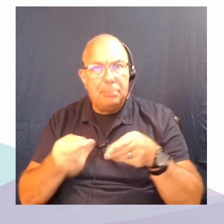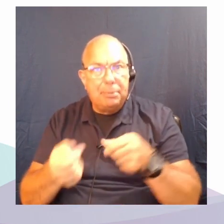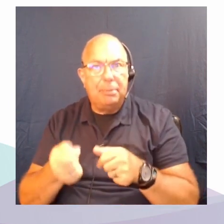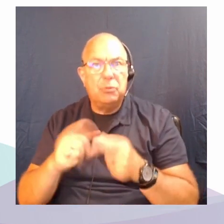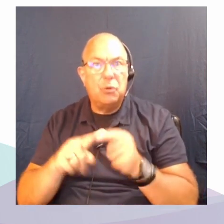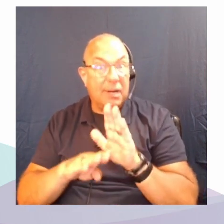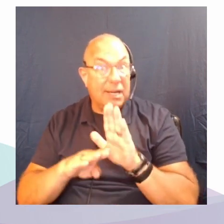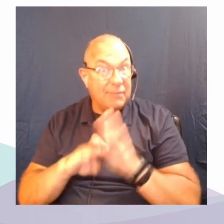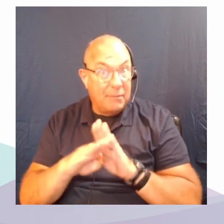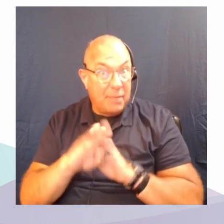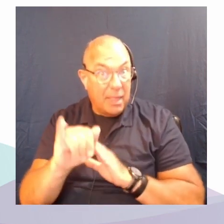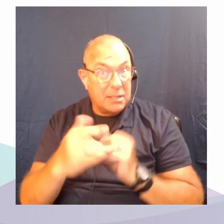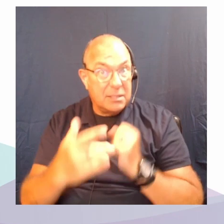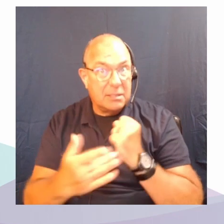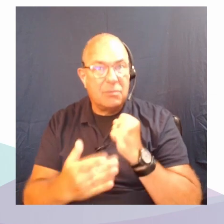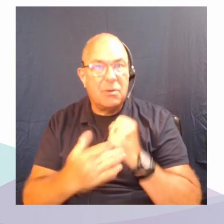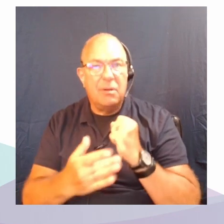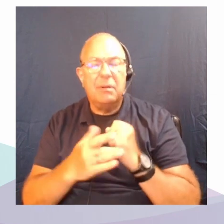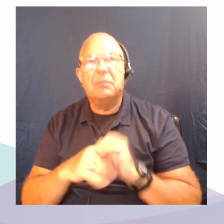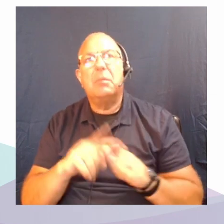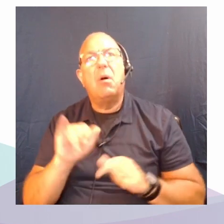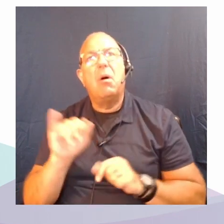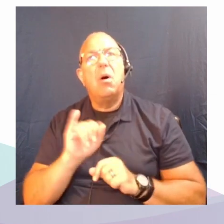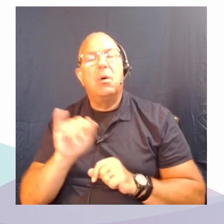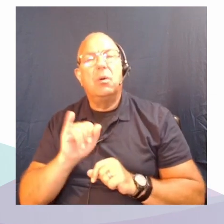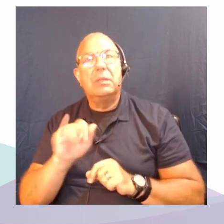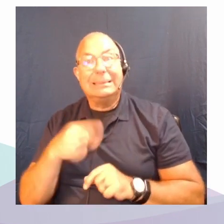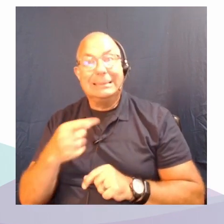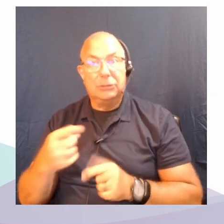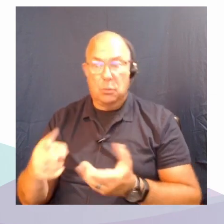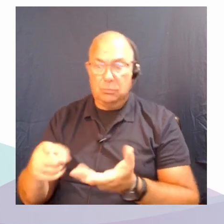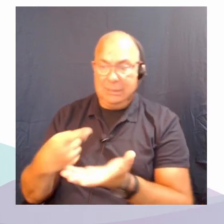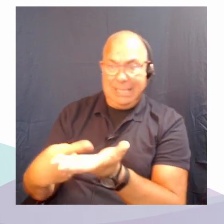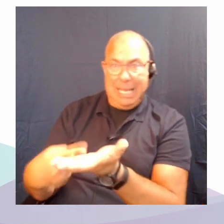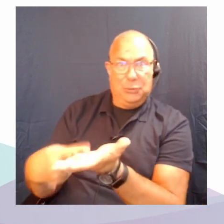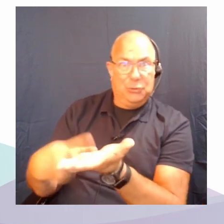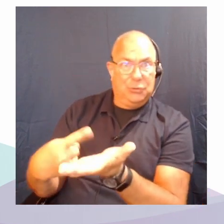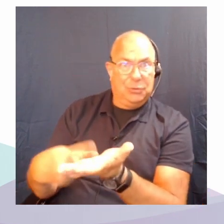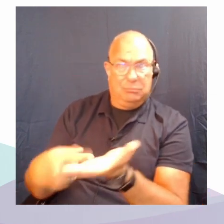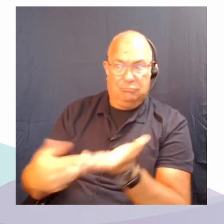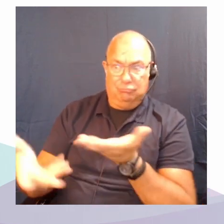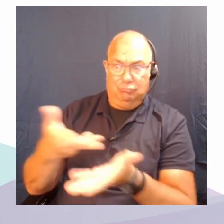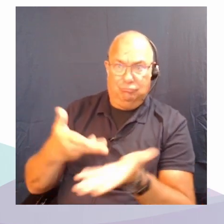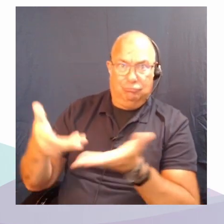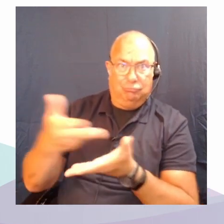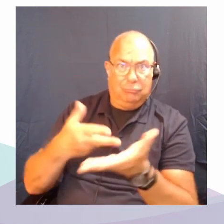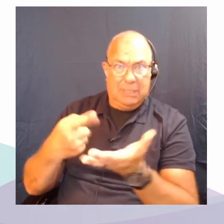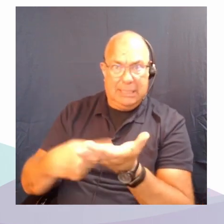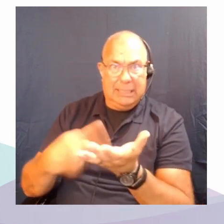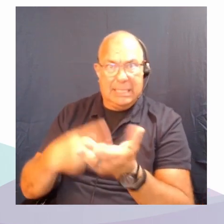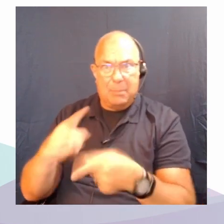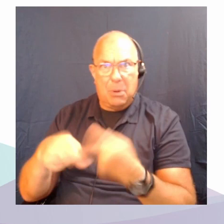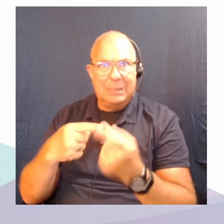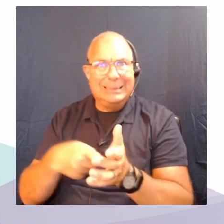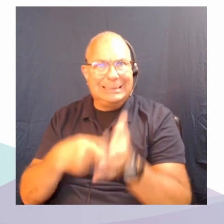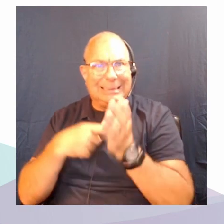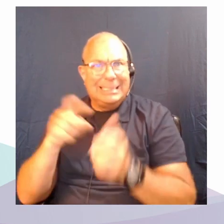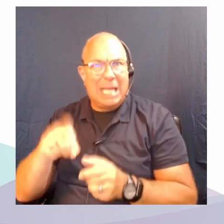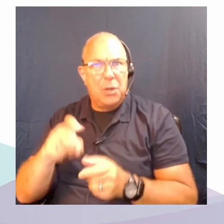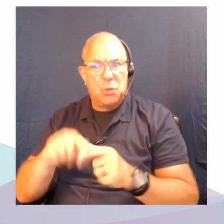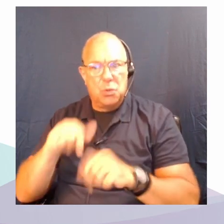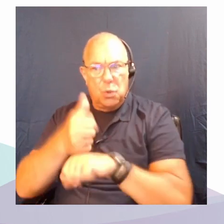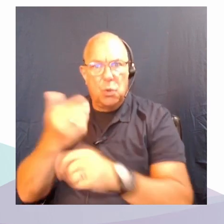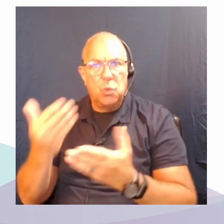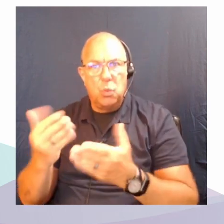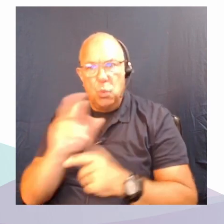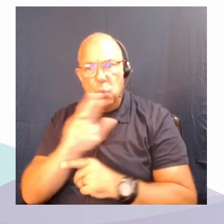but also simply in the discussion that we are having around the necessity of creating a renewable society this is not